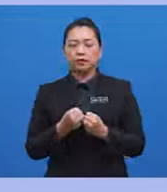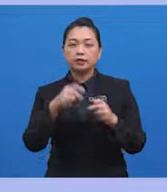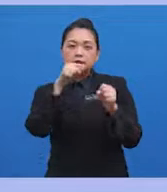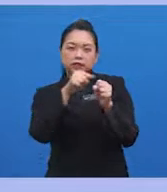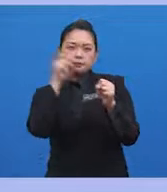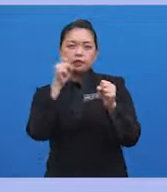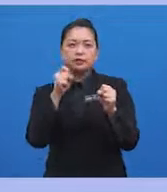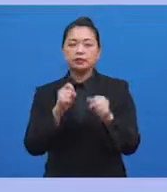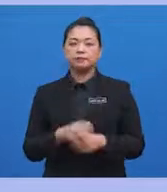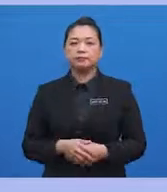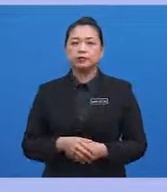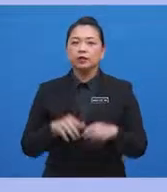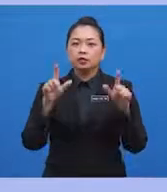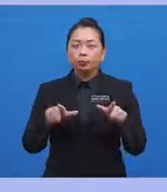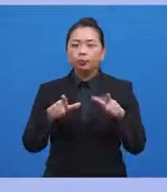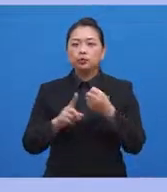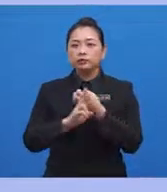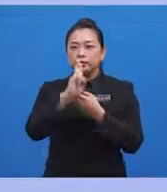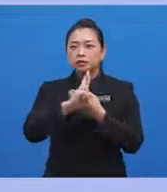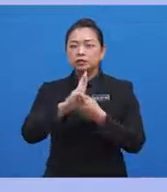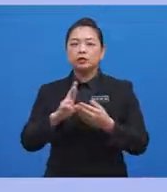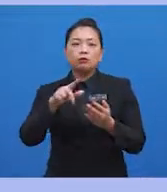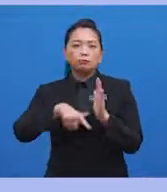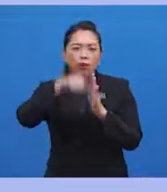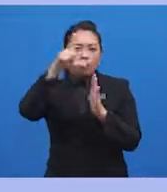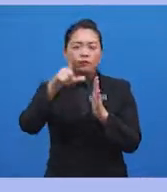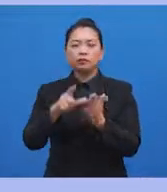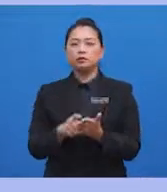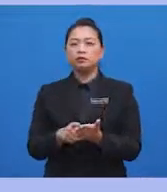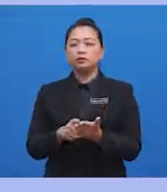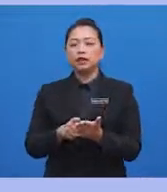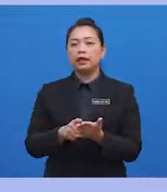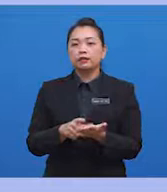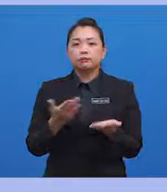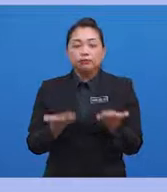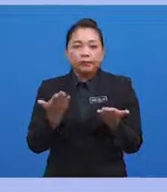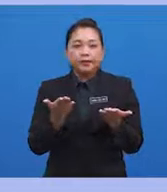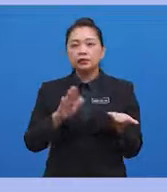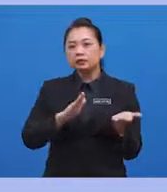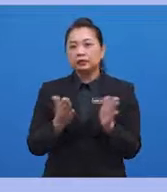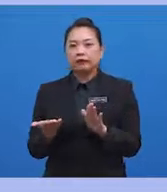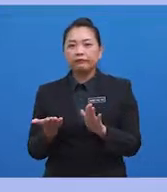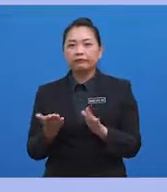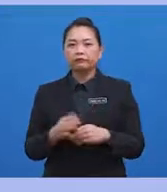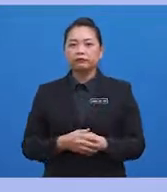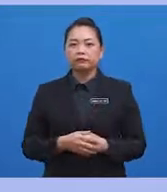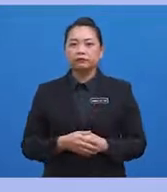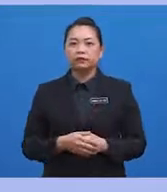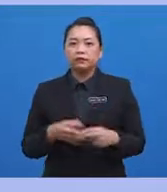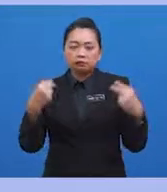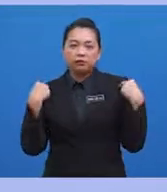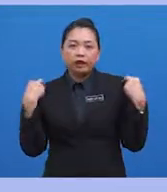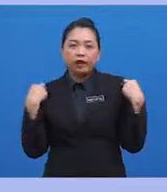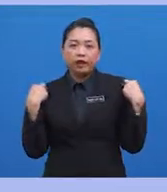individual at an elevated risk for overdose and even death. In addition, tolerance to pain medications can have